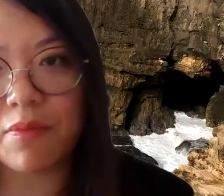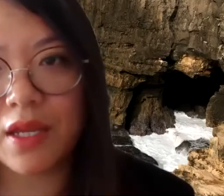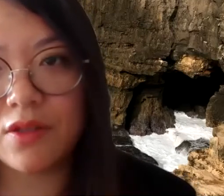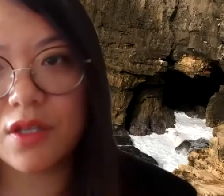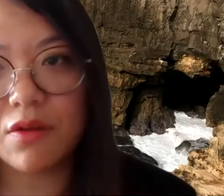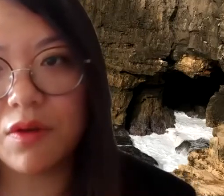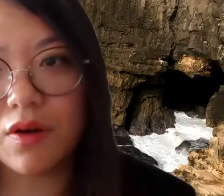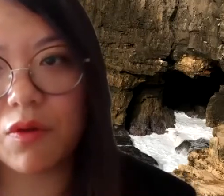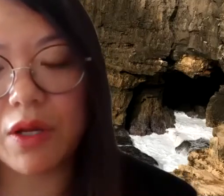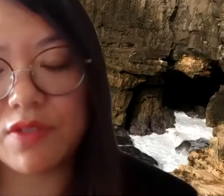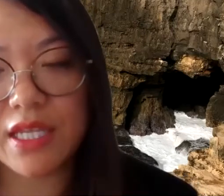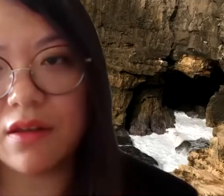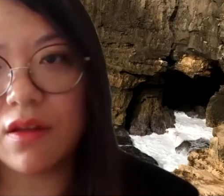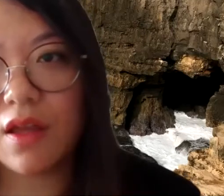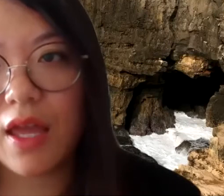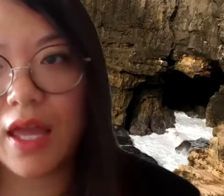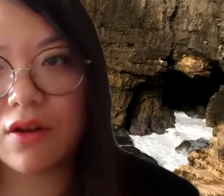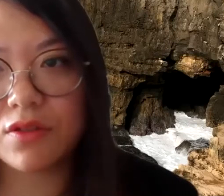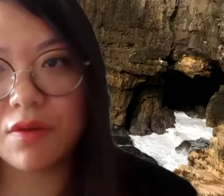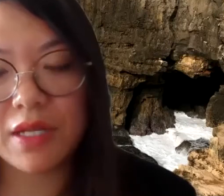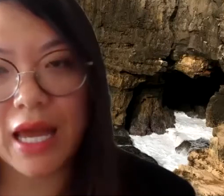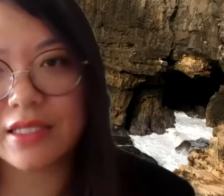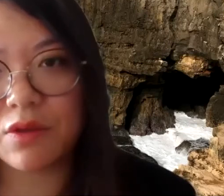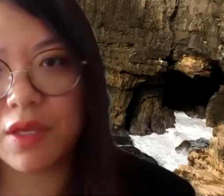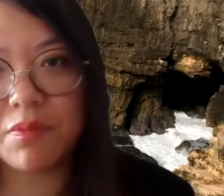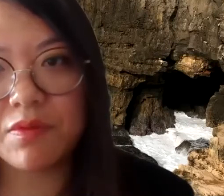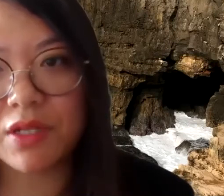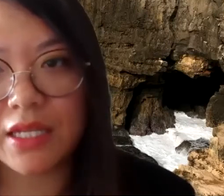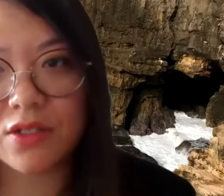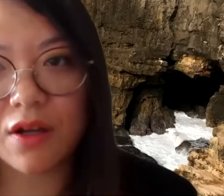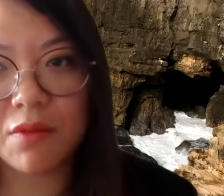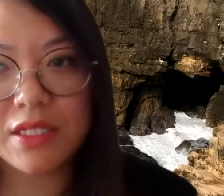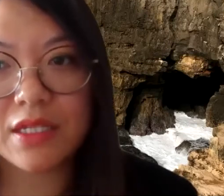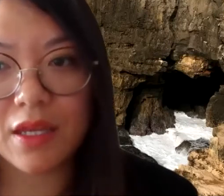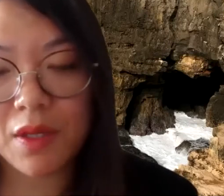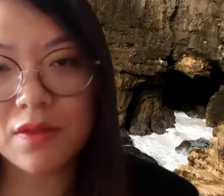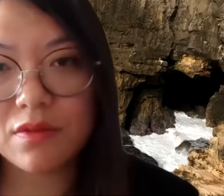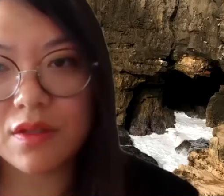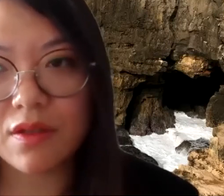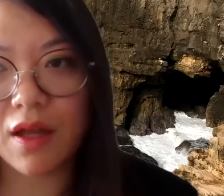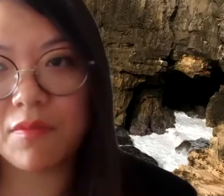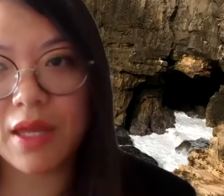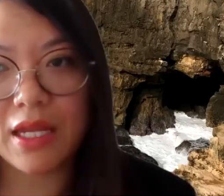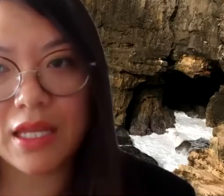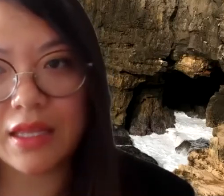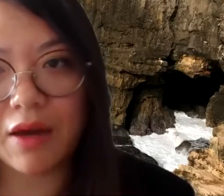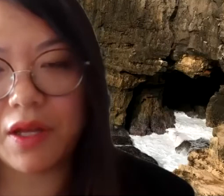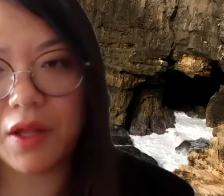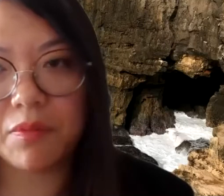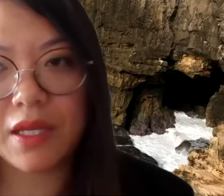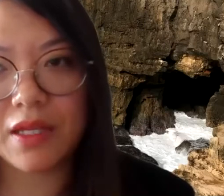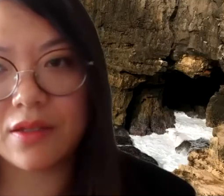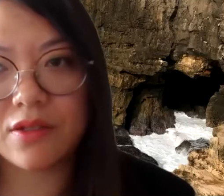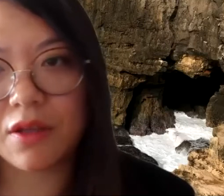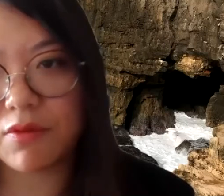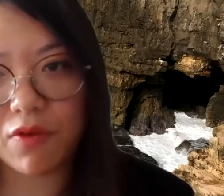what's happening to you or what you've seen. And also I would ask that you keep related documents and emails, anything that would